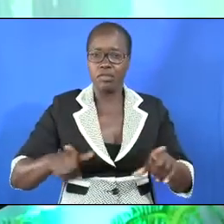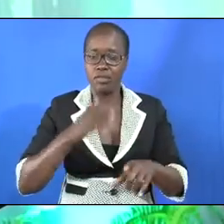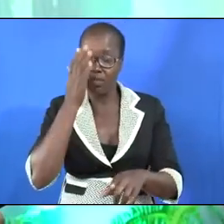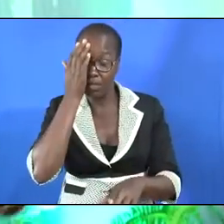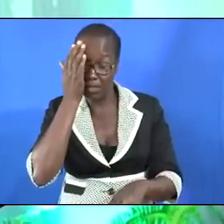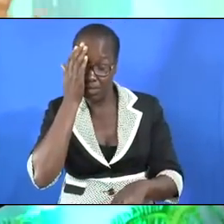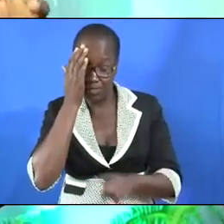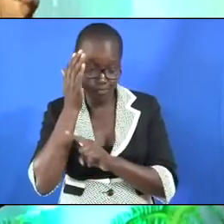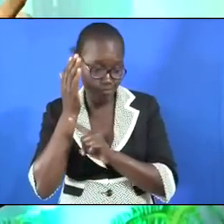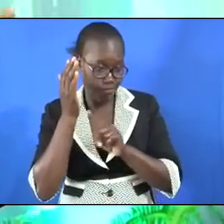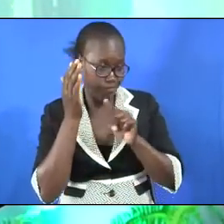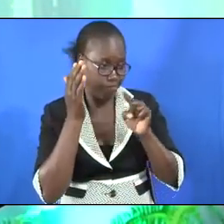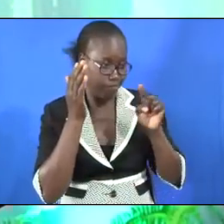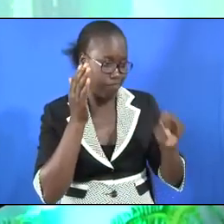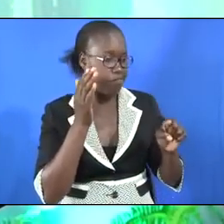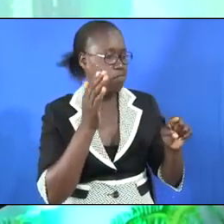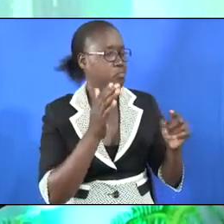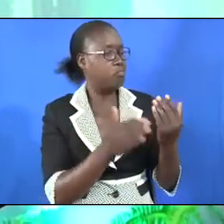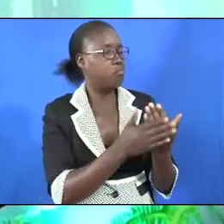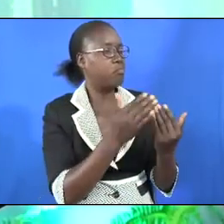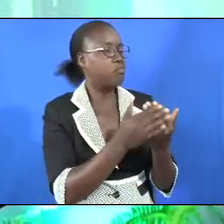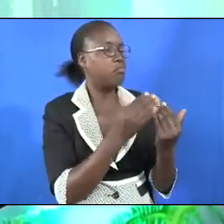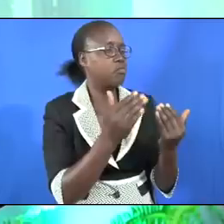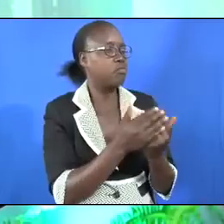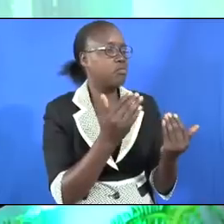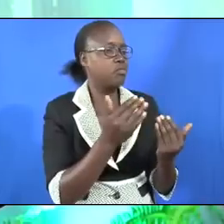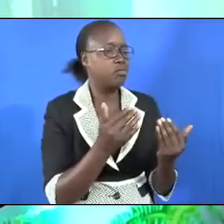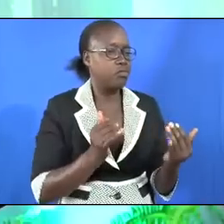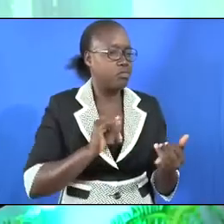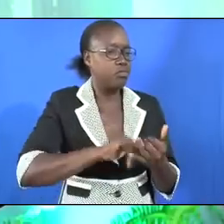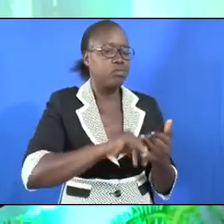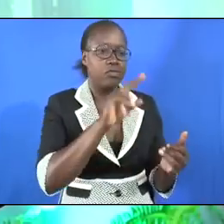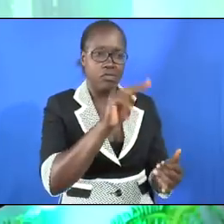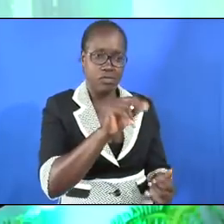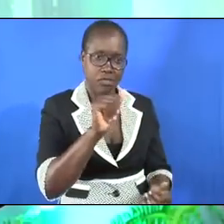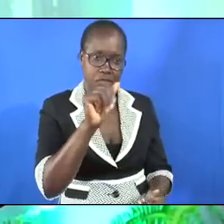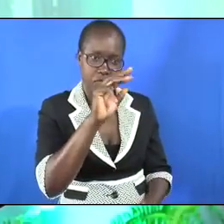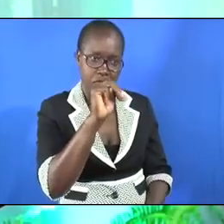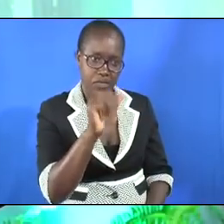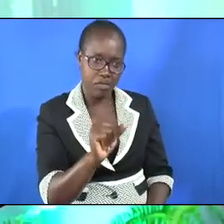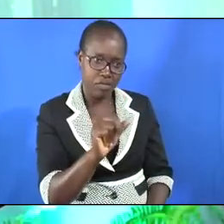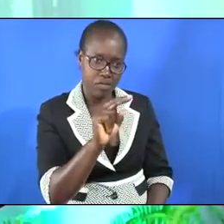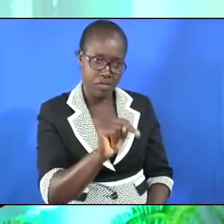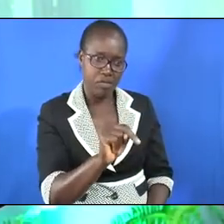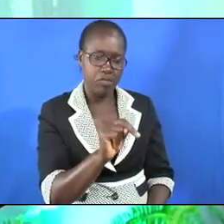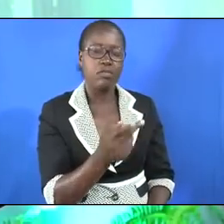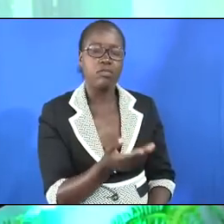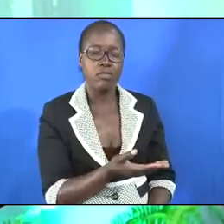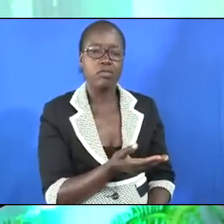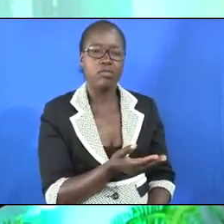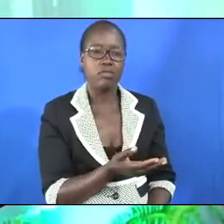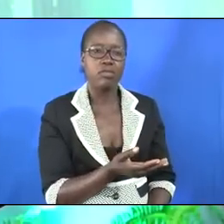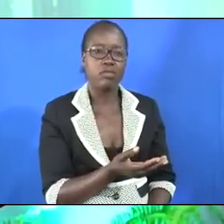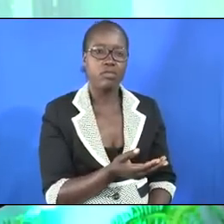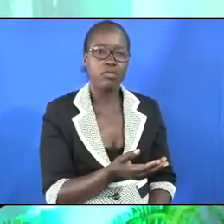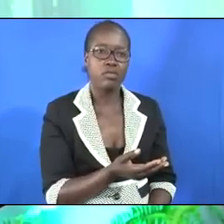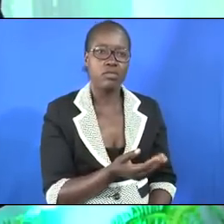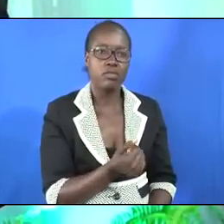of Israel and was waiting on Naaman's wife. She served in Naaman's home.